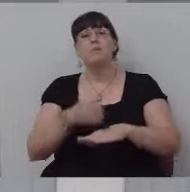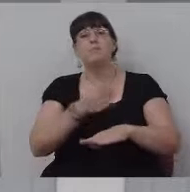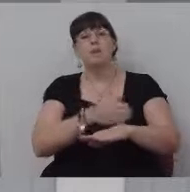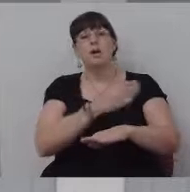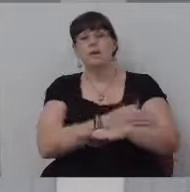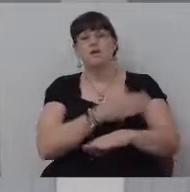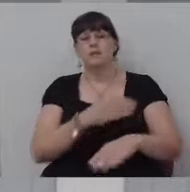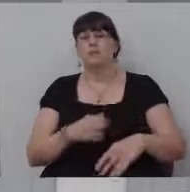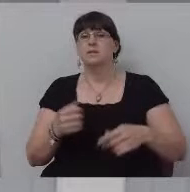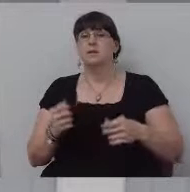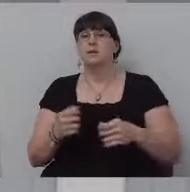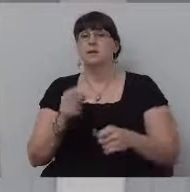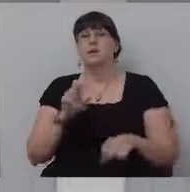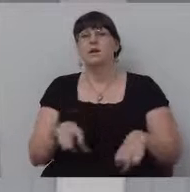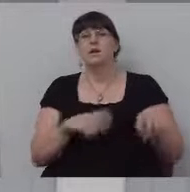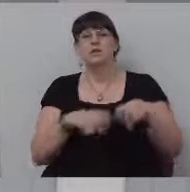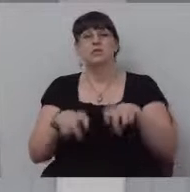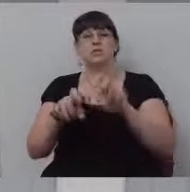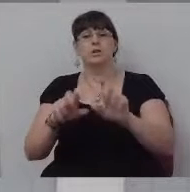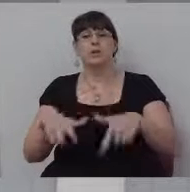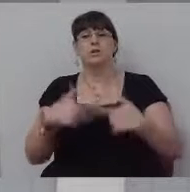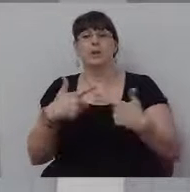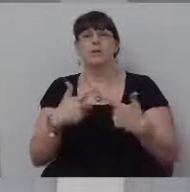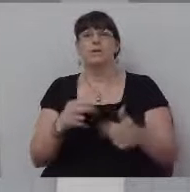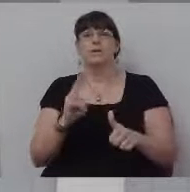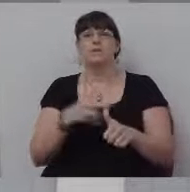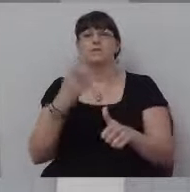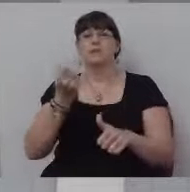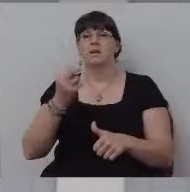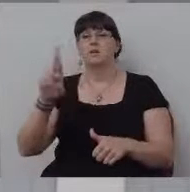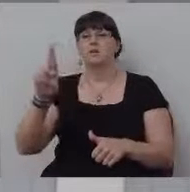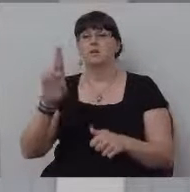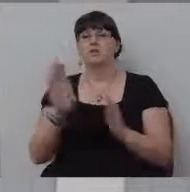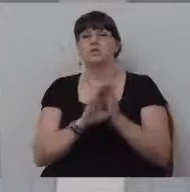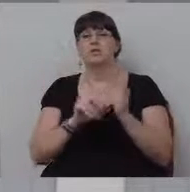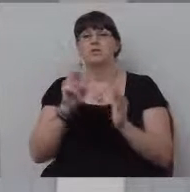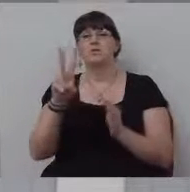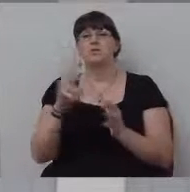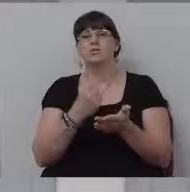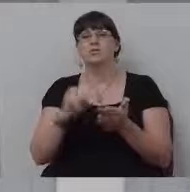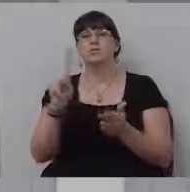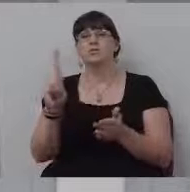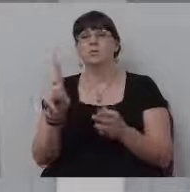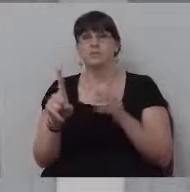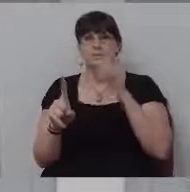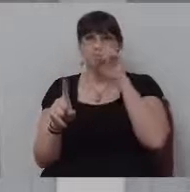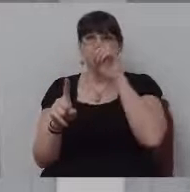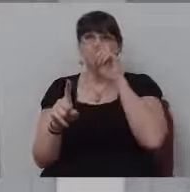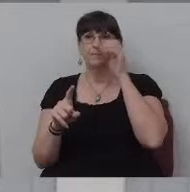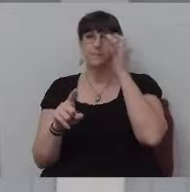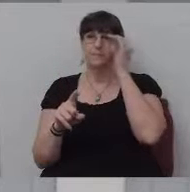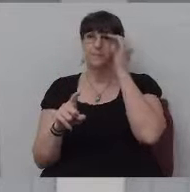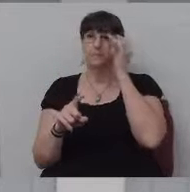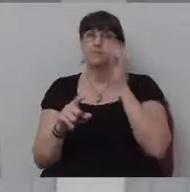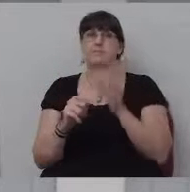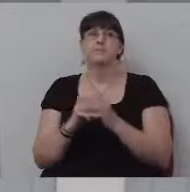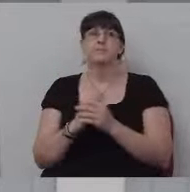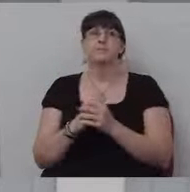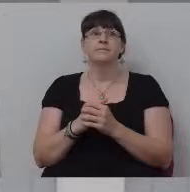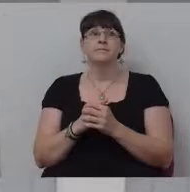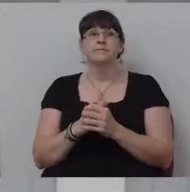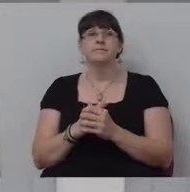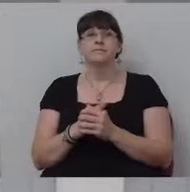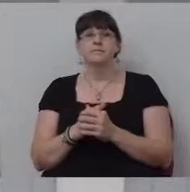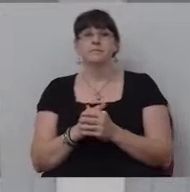in his life. He made some progress on the way in 2 Chronicles chapter 2 and verse 1, and just because I read it now doesn't mean I'm not going to